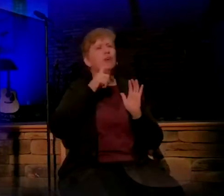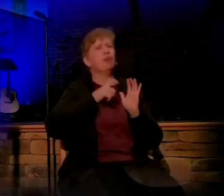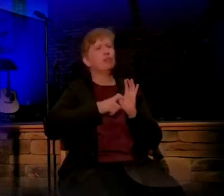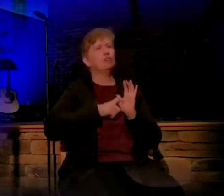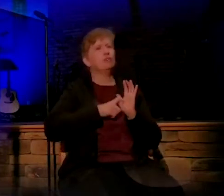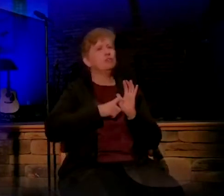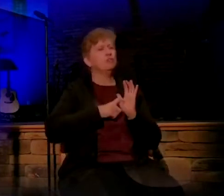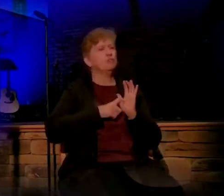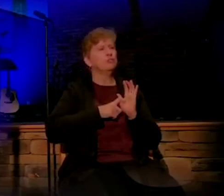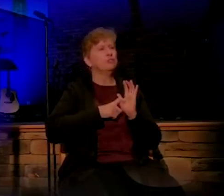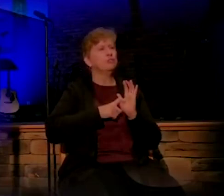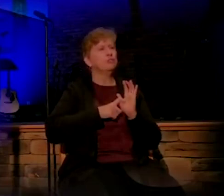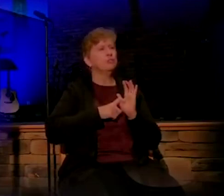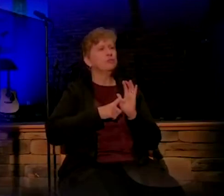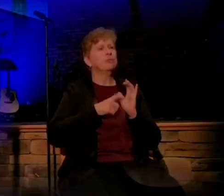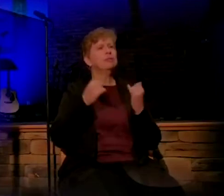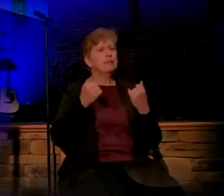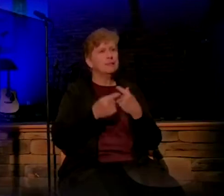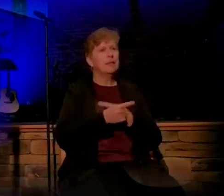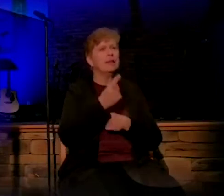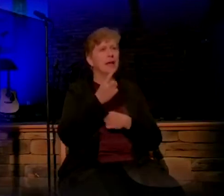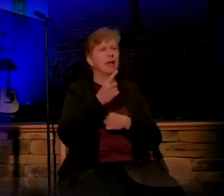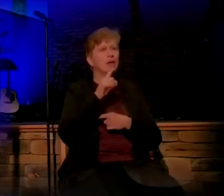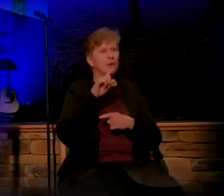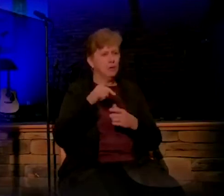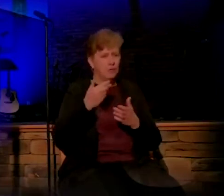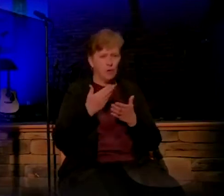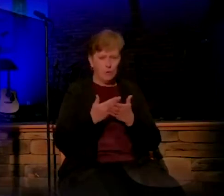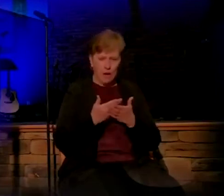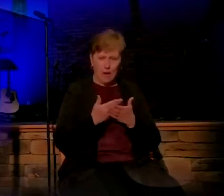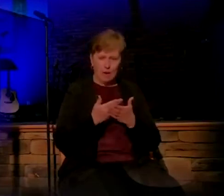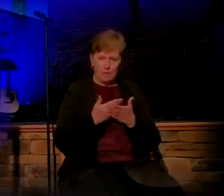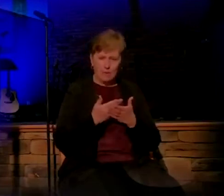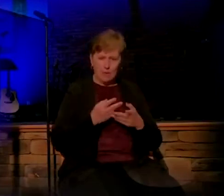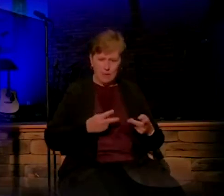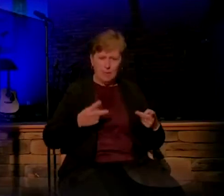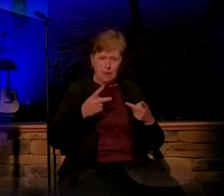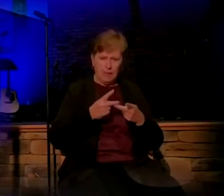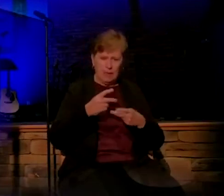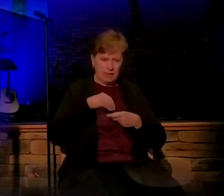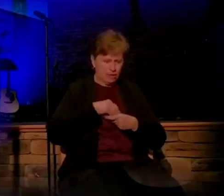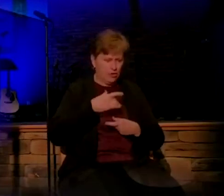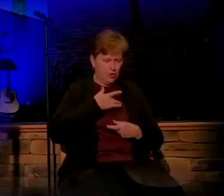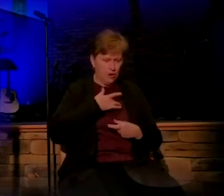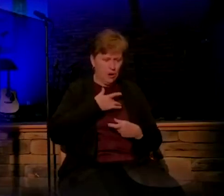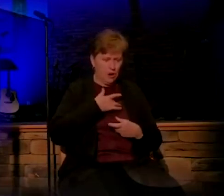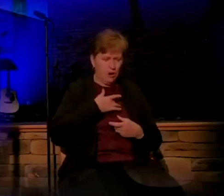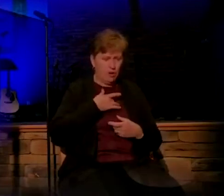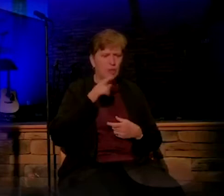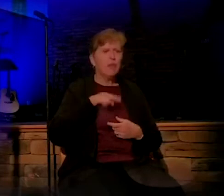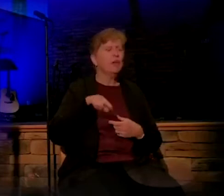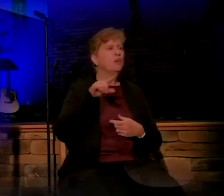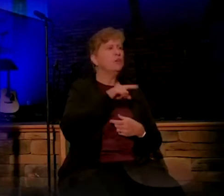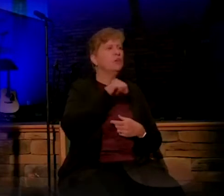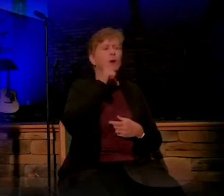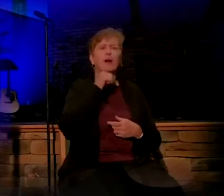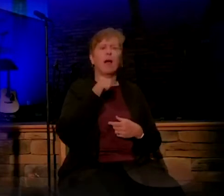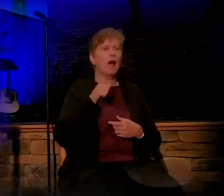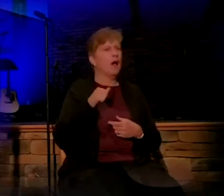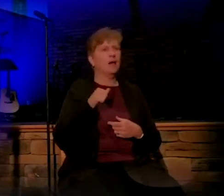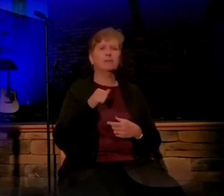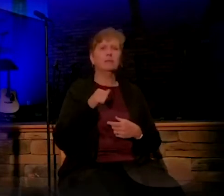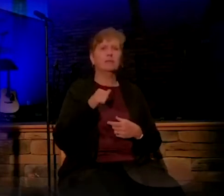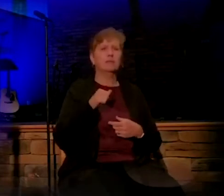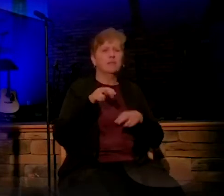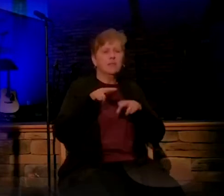today you've come to a point where you recognize that you are not the little engine that could.